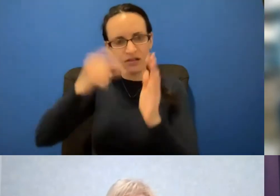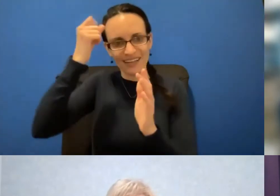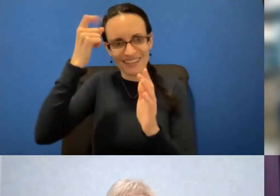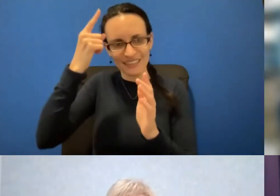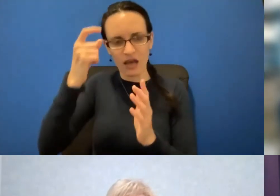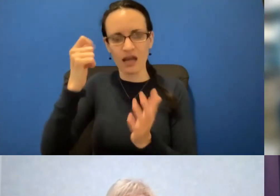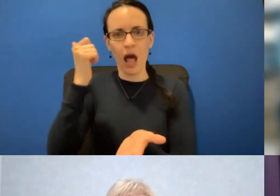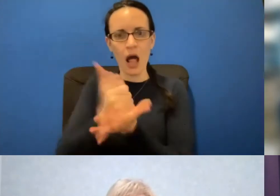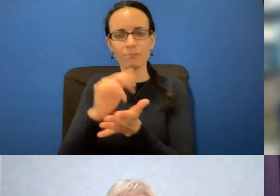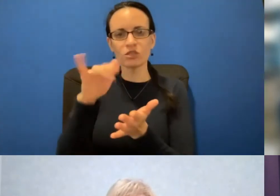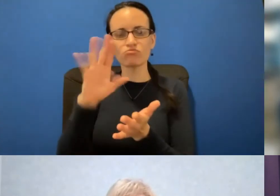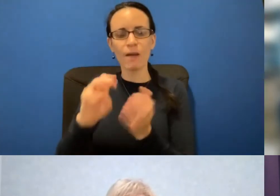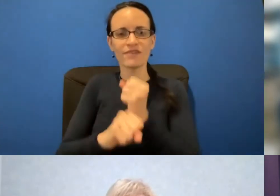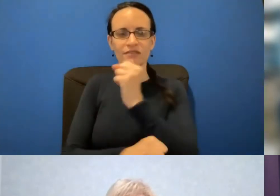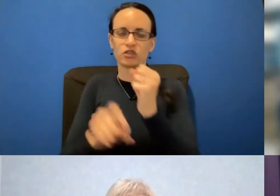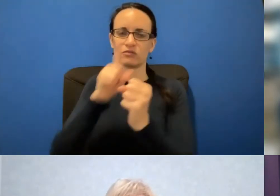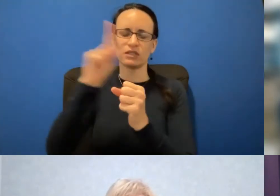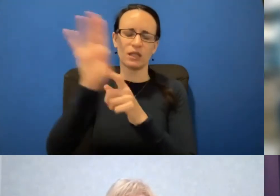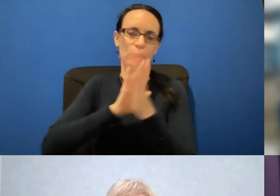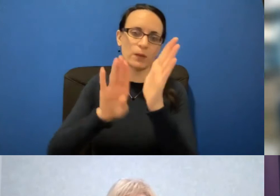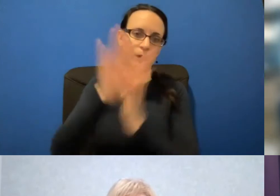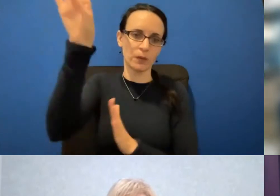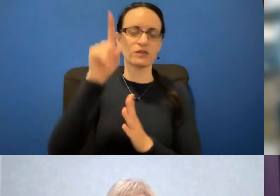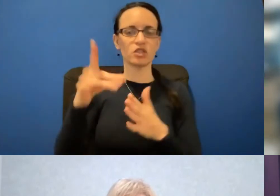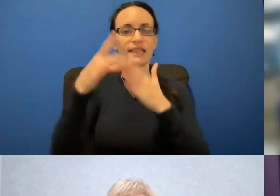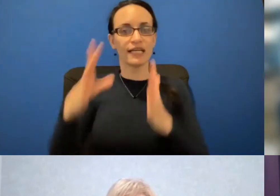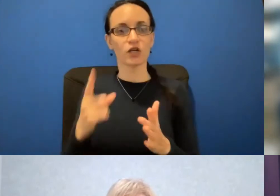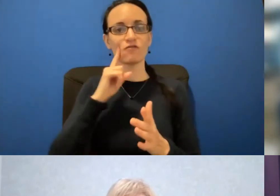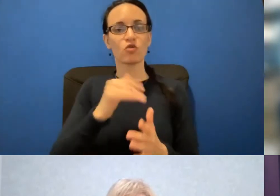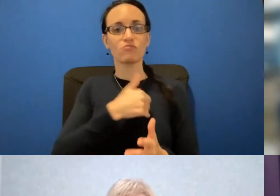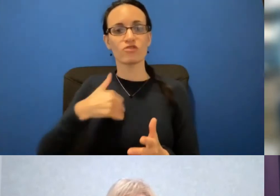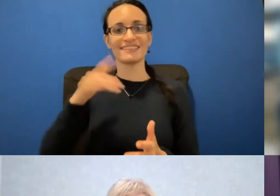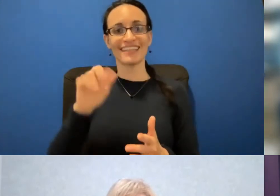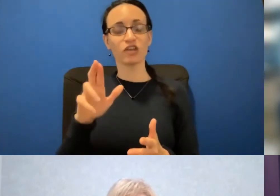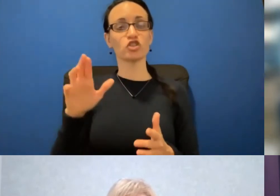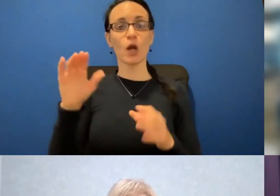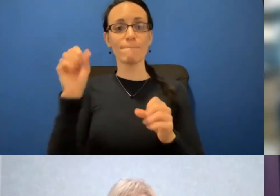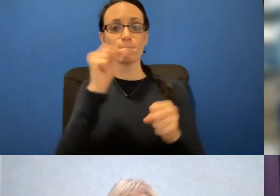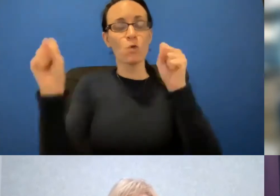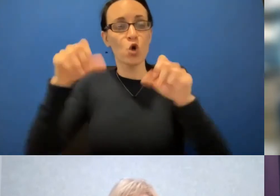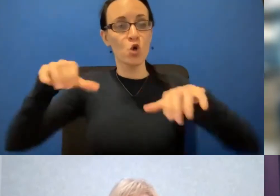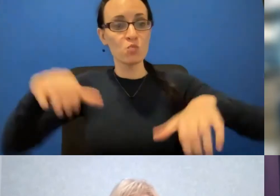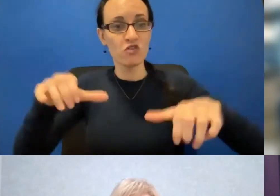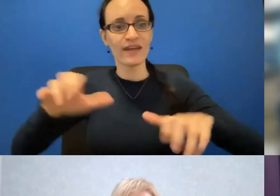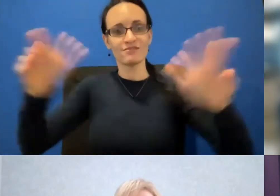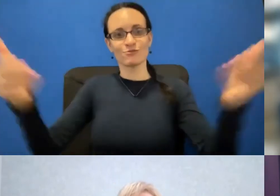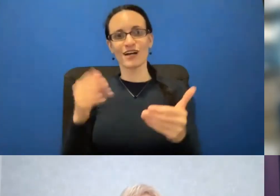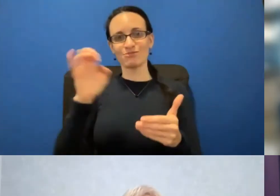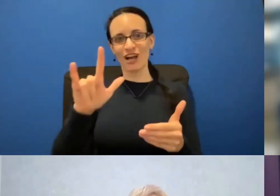anyone could have ever dreamed. She is a leader in the breast cancer movement. Please help me welcome Cheryl Skillen. Cheryl.